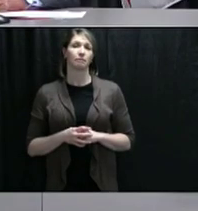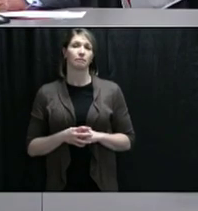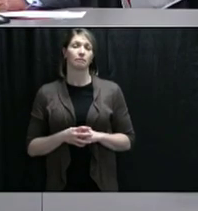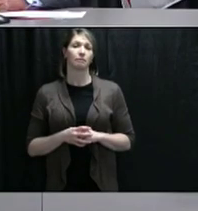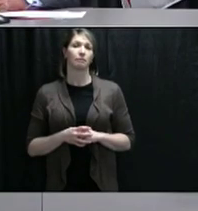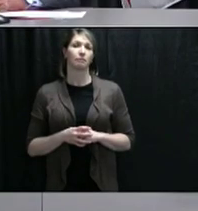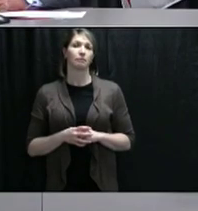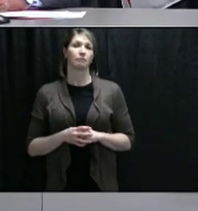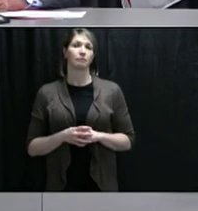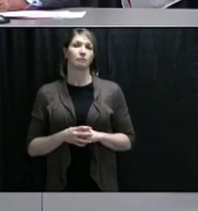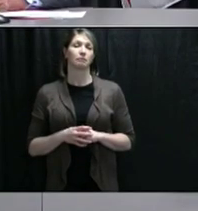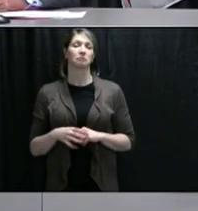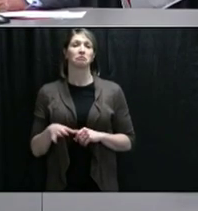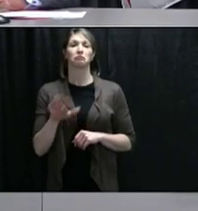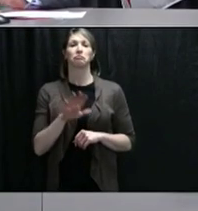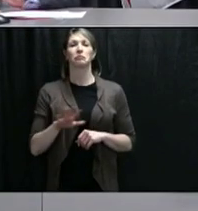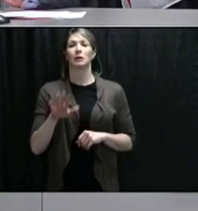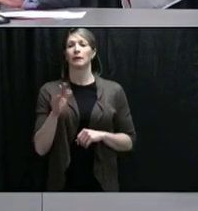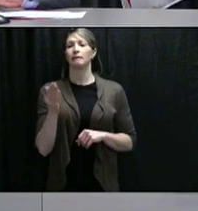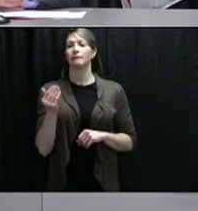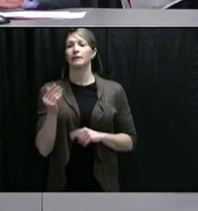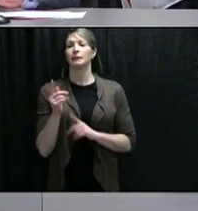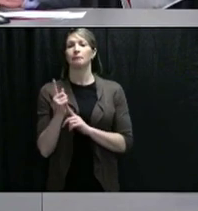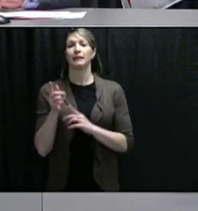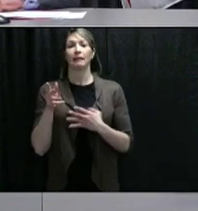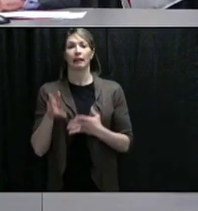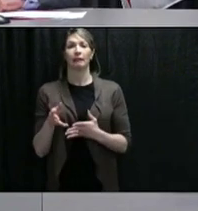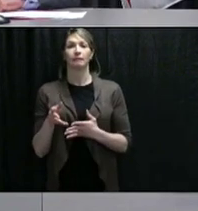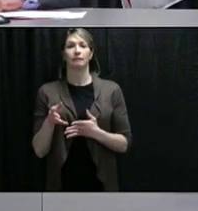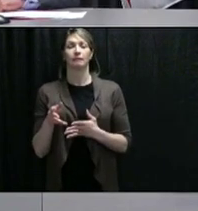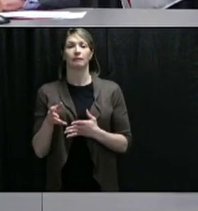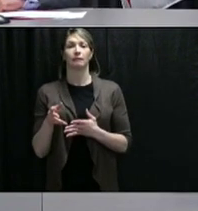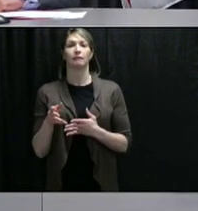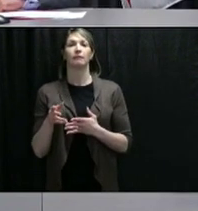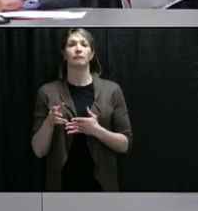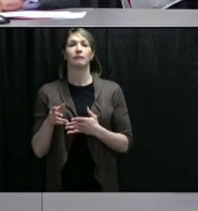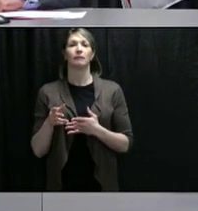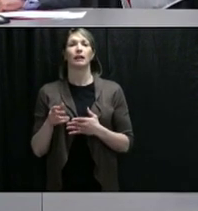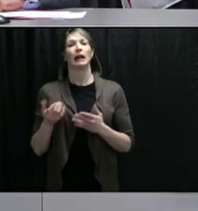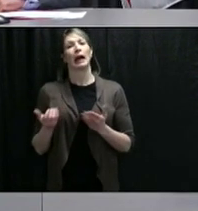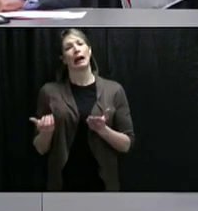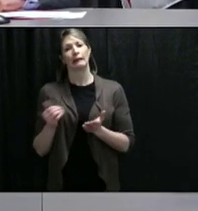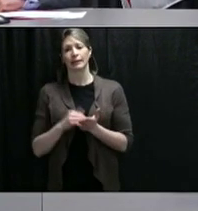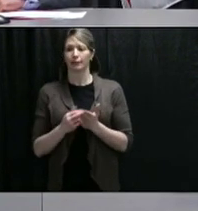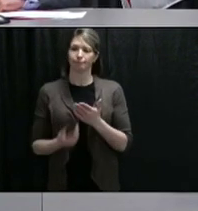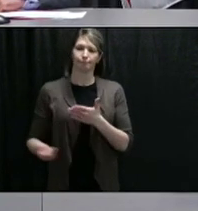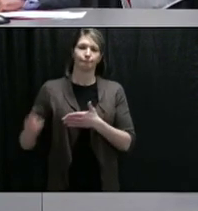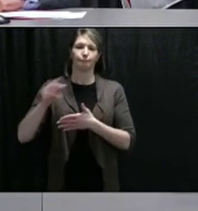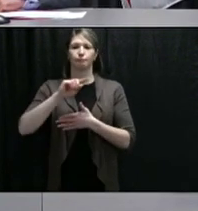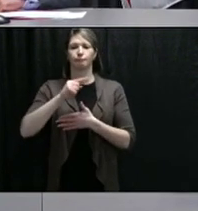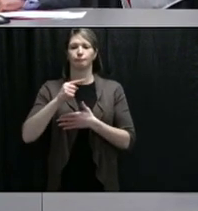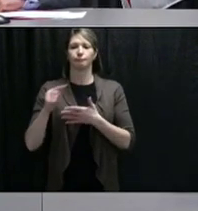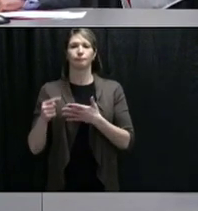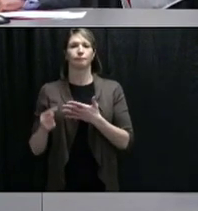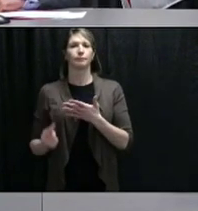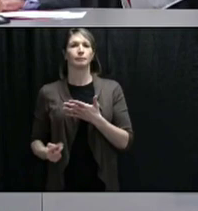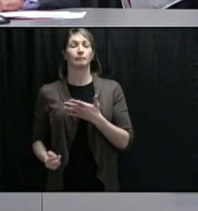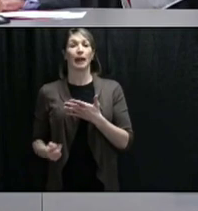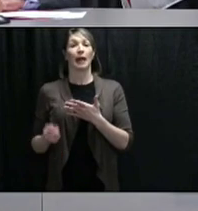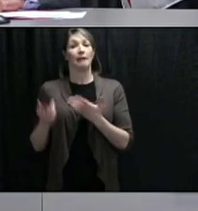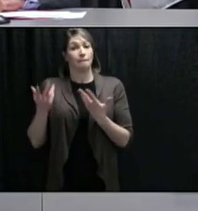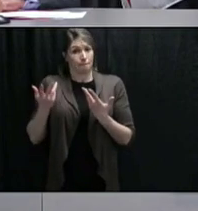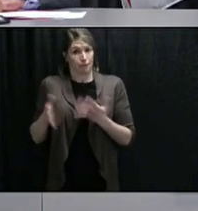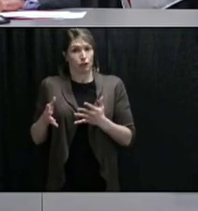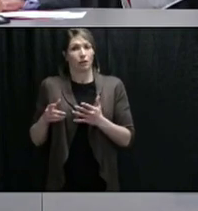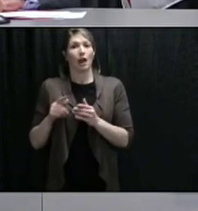We now have about 15 minutes left for questions, so we'll take single questions from each reporter, following which we will play the video from the